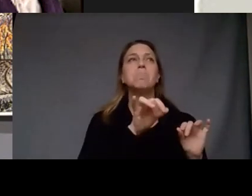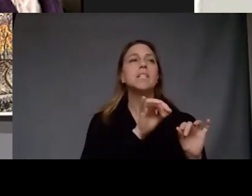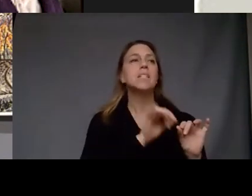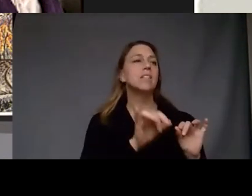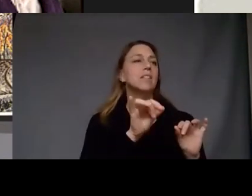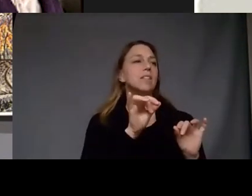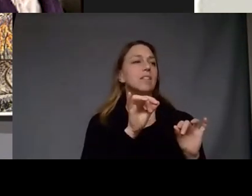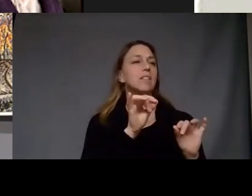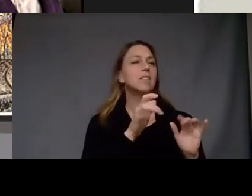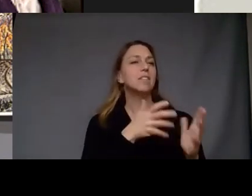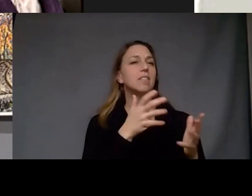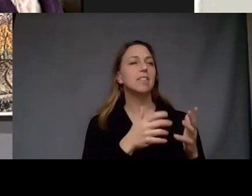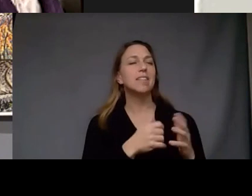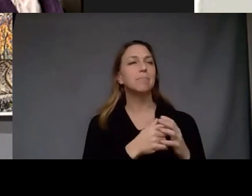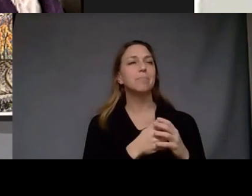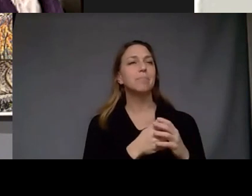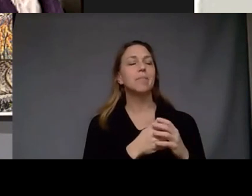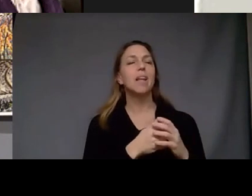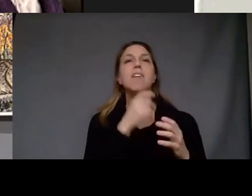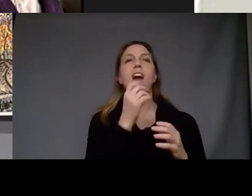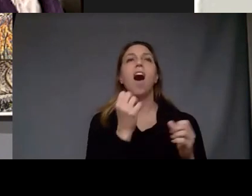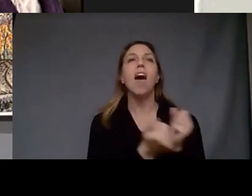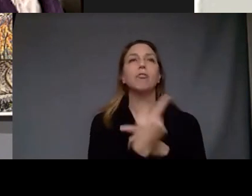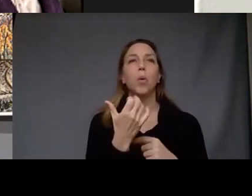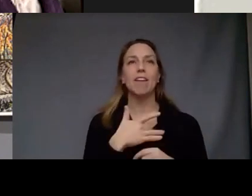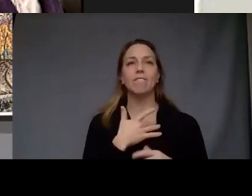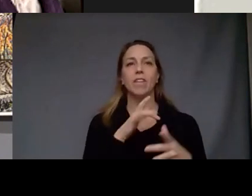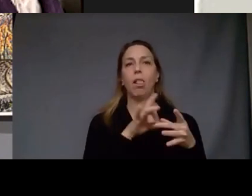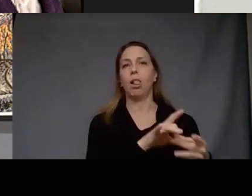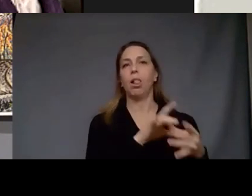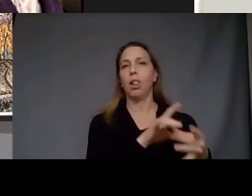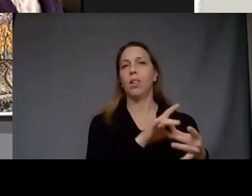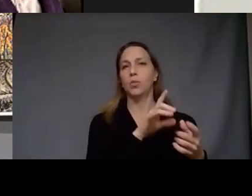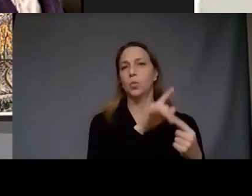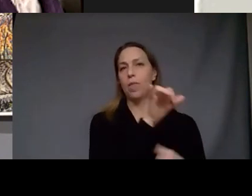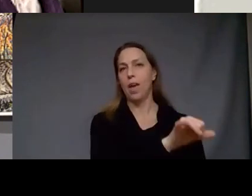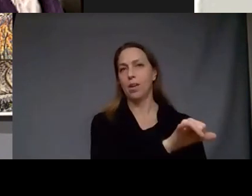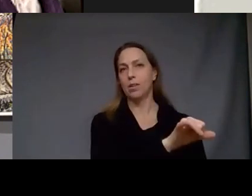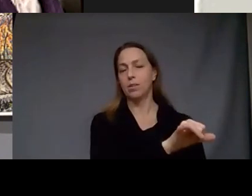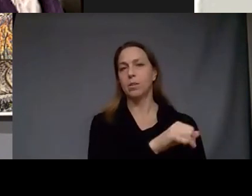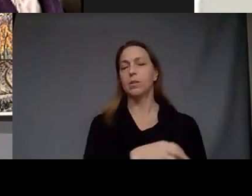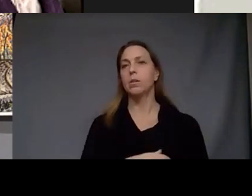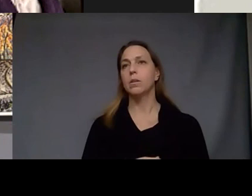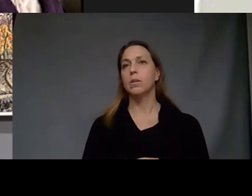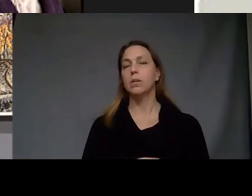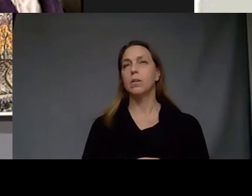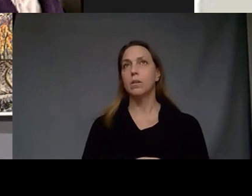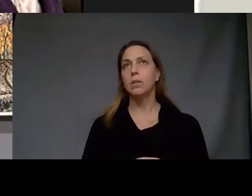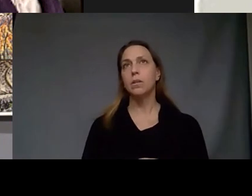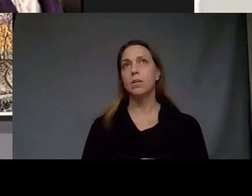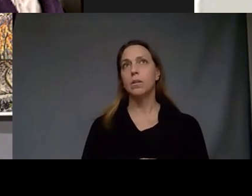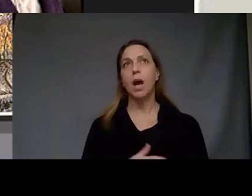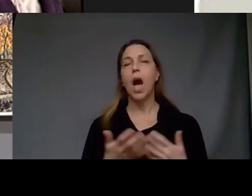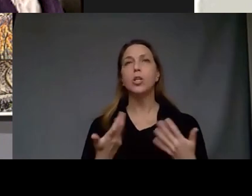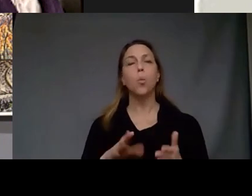portal for everybody and I I really don't want